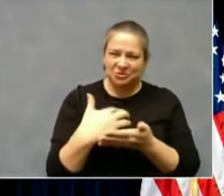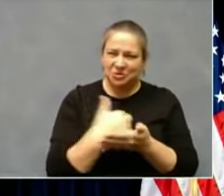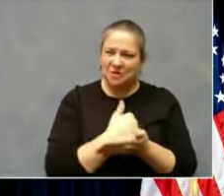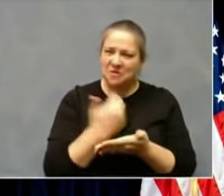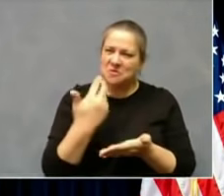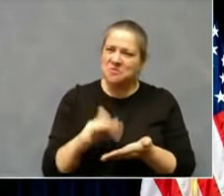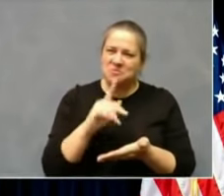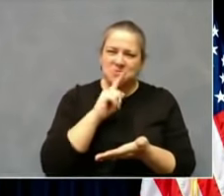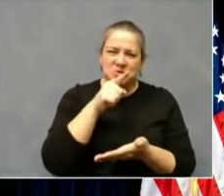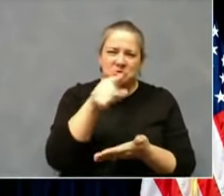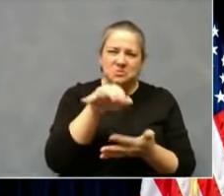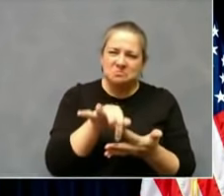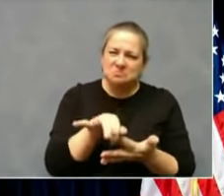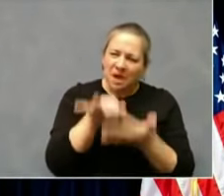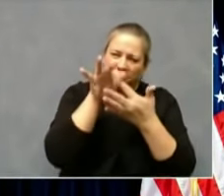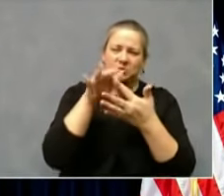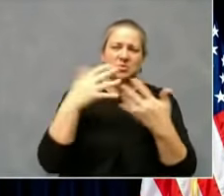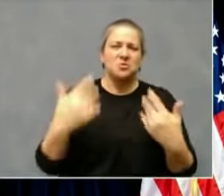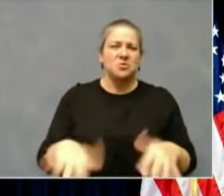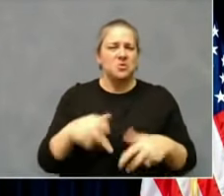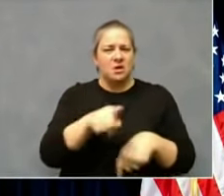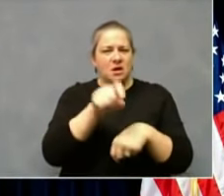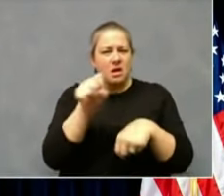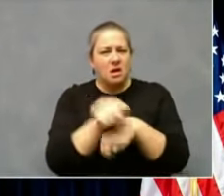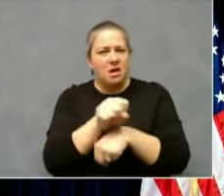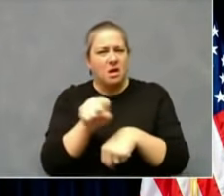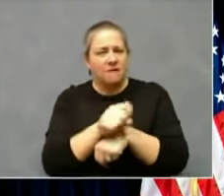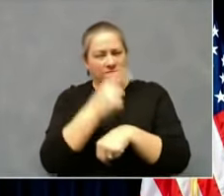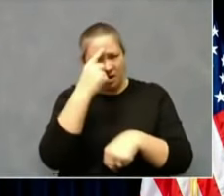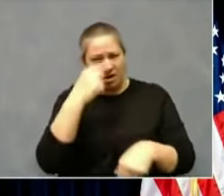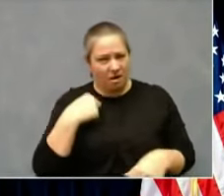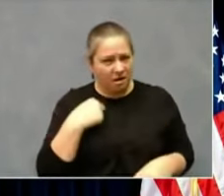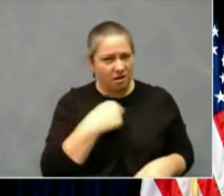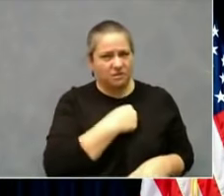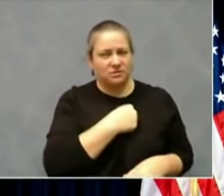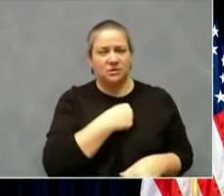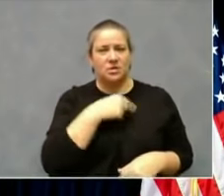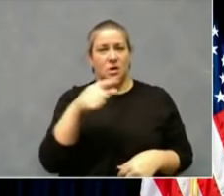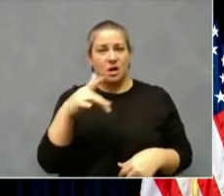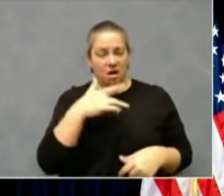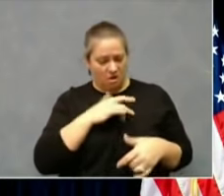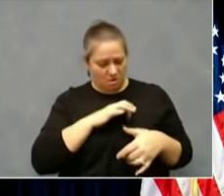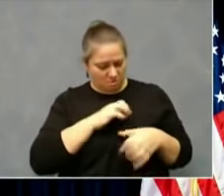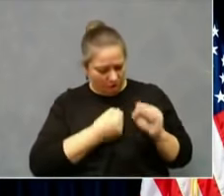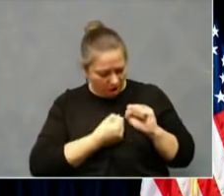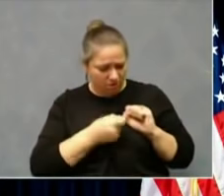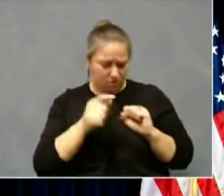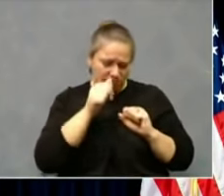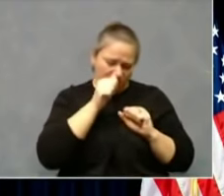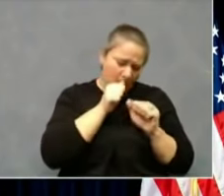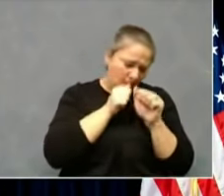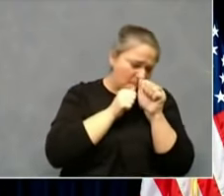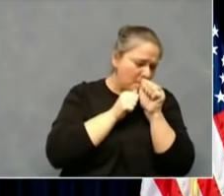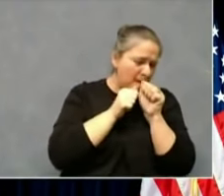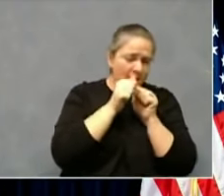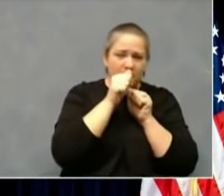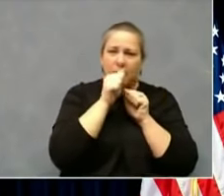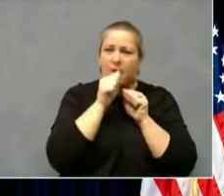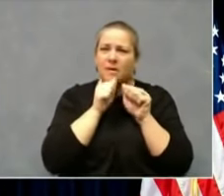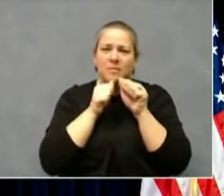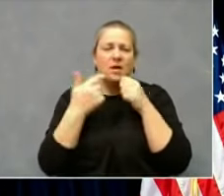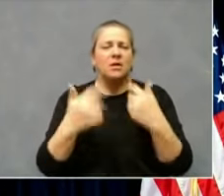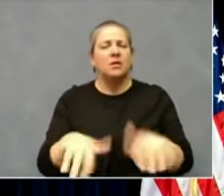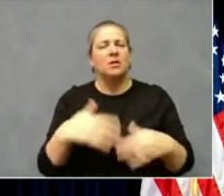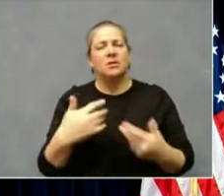that you give us, the heartbreak that you have endured. But we need you. We've been counting on you